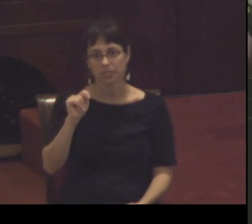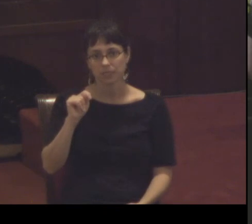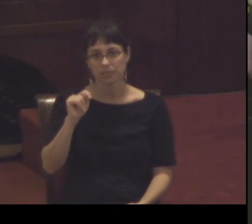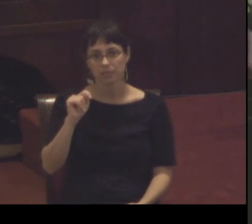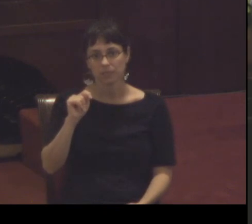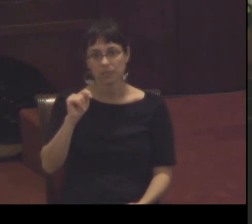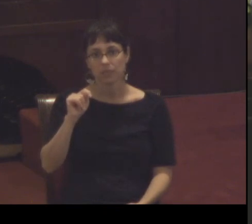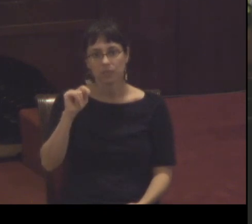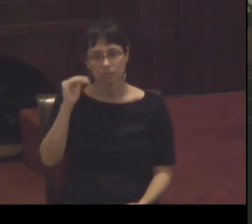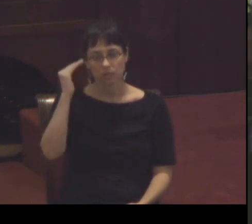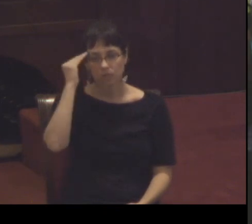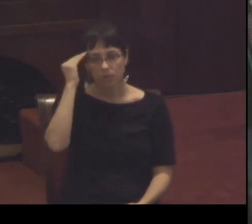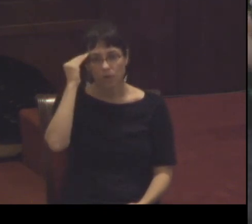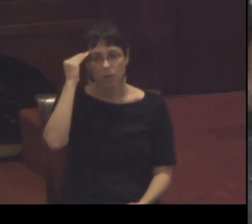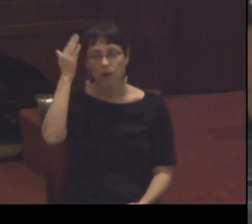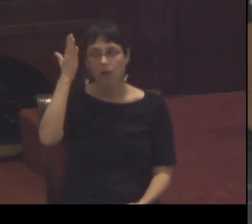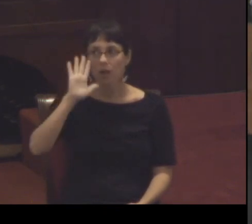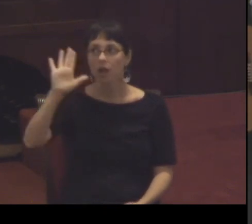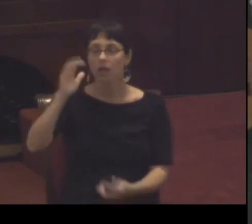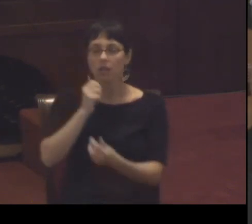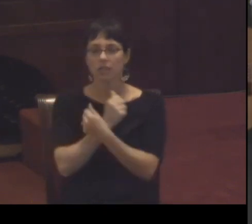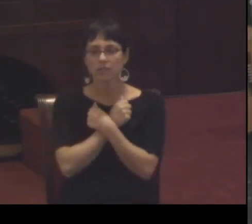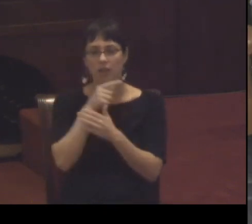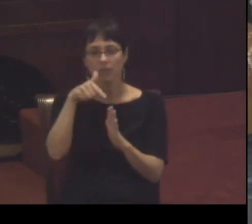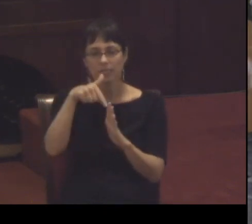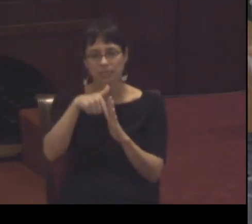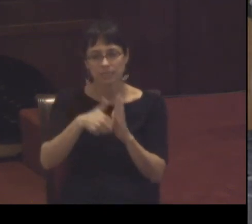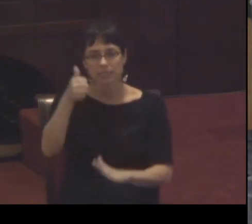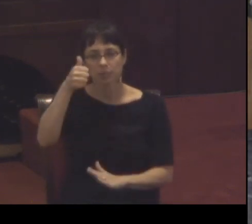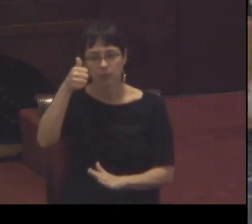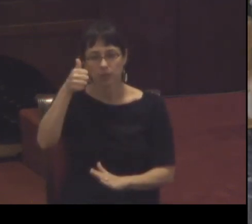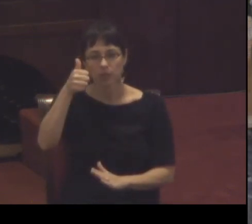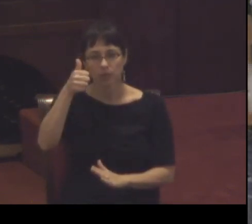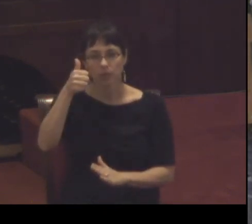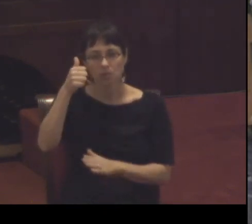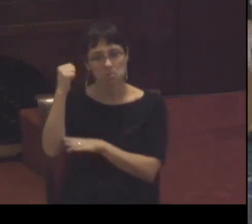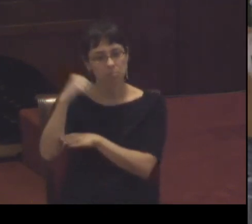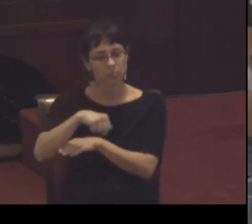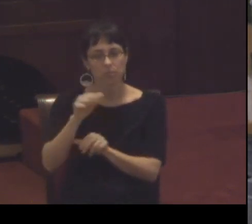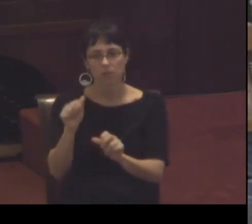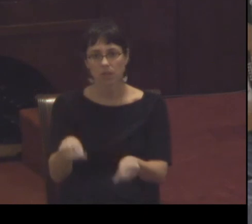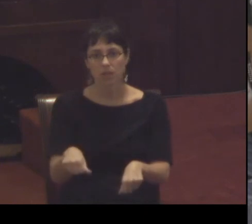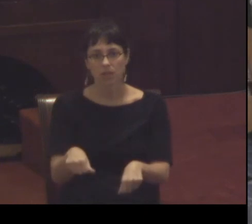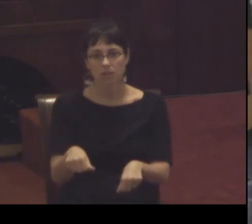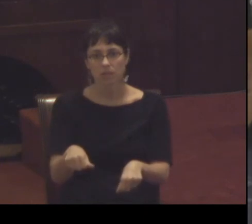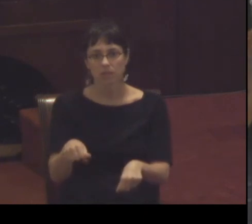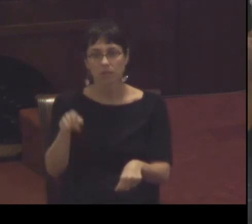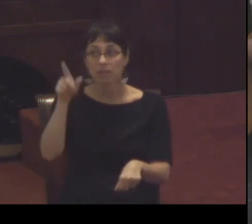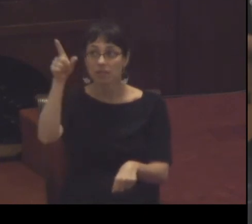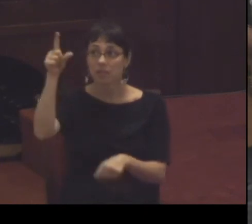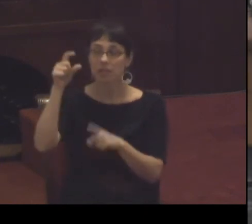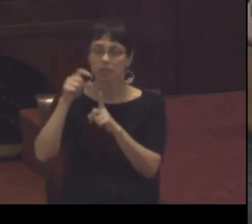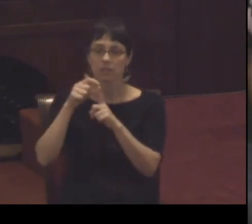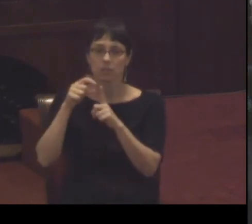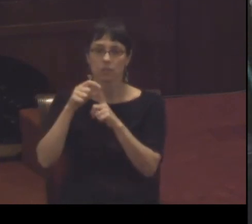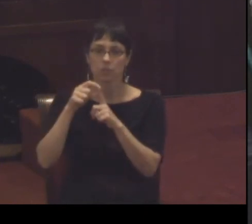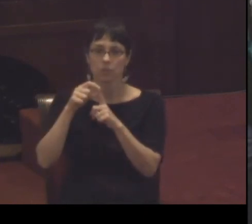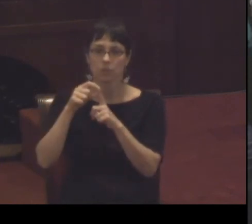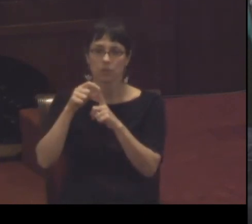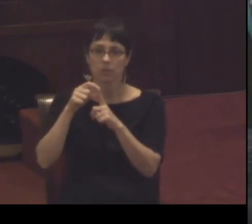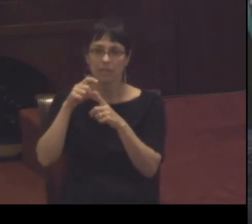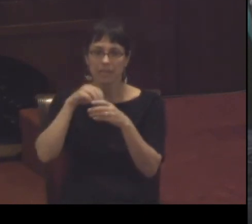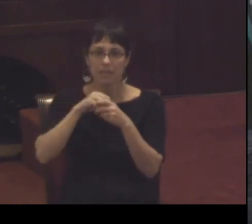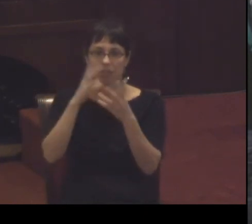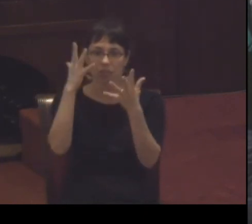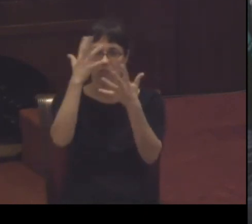that God's love is deeper still he is the word and the darkness has not overcome it